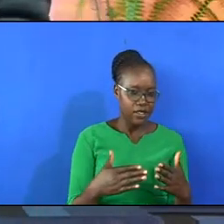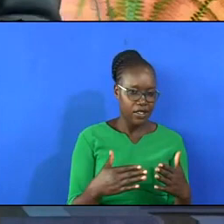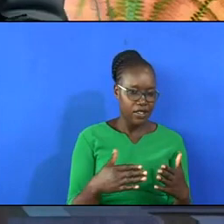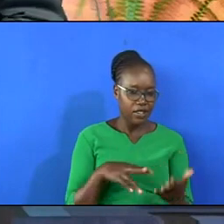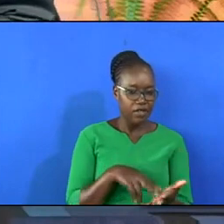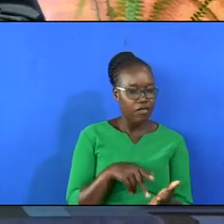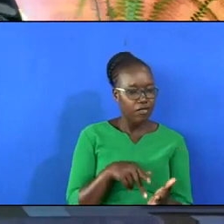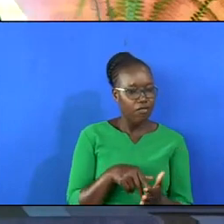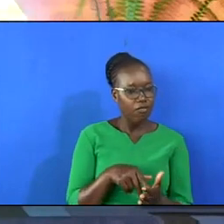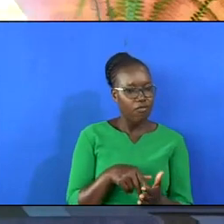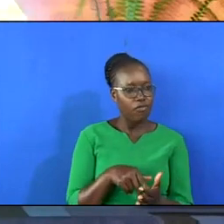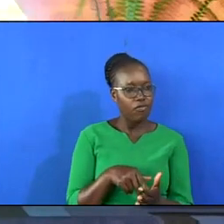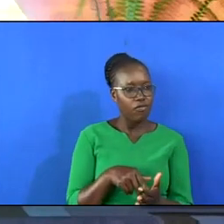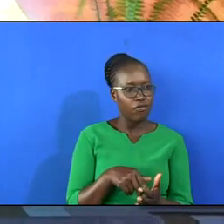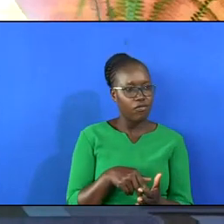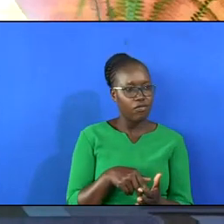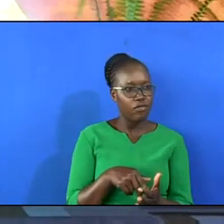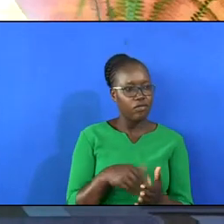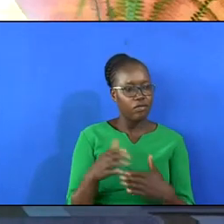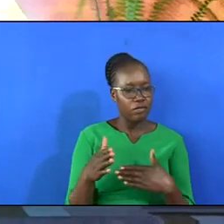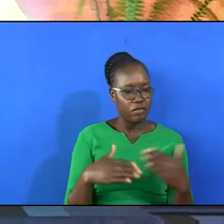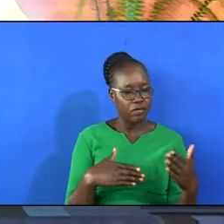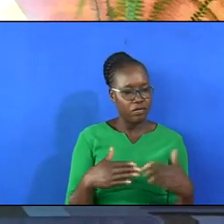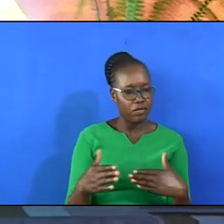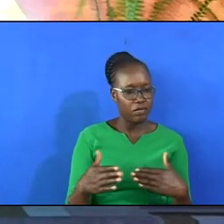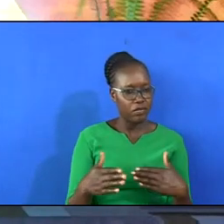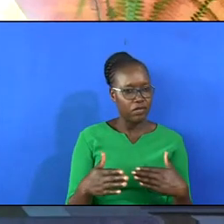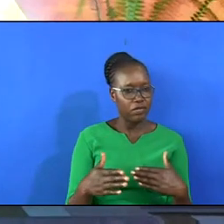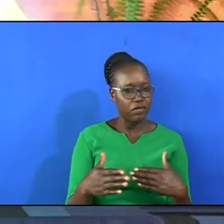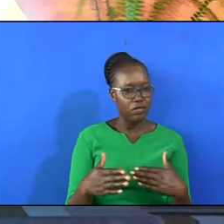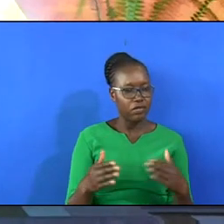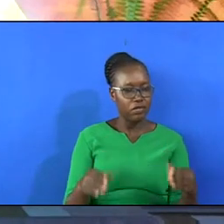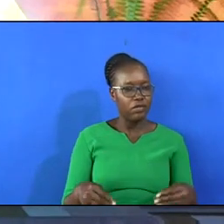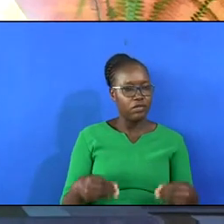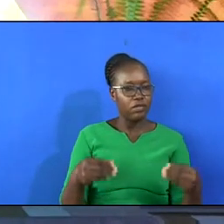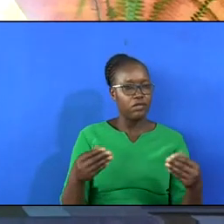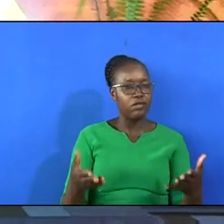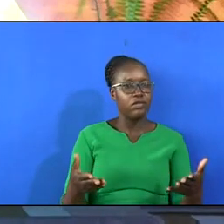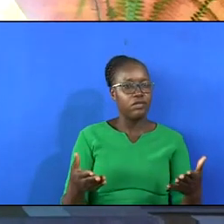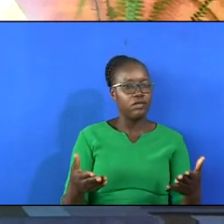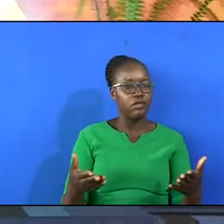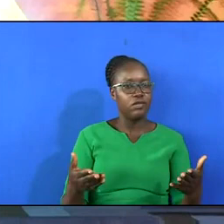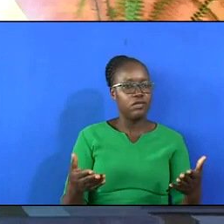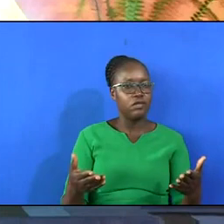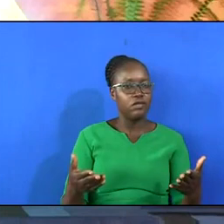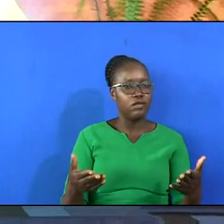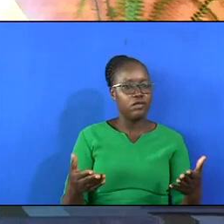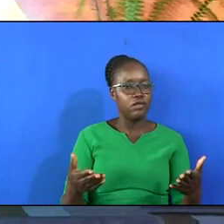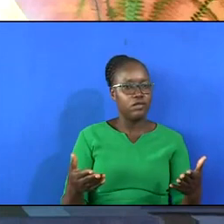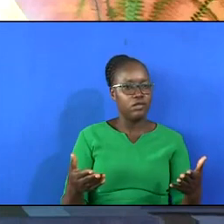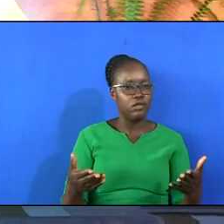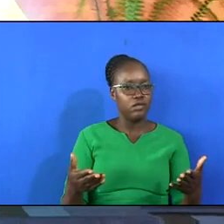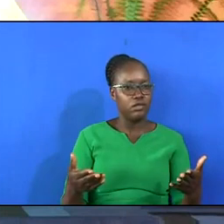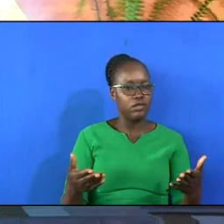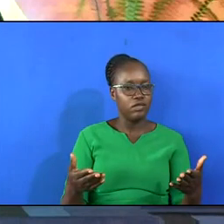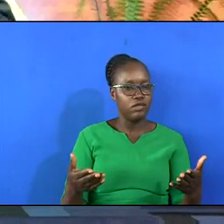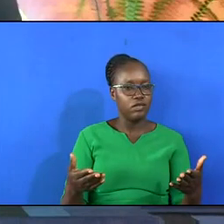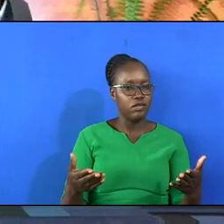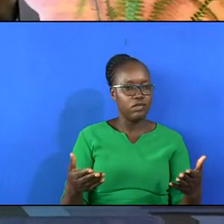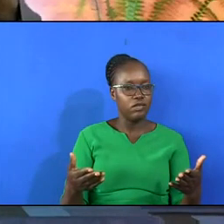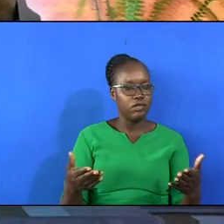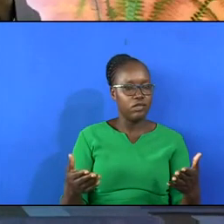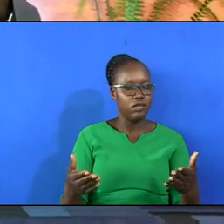means a sign given to